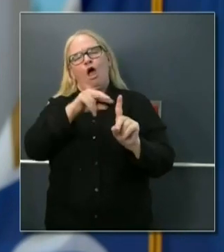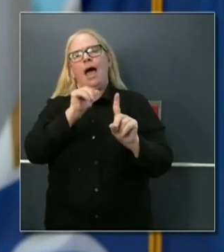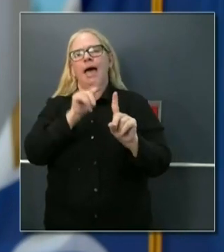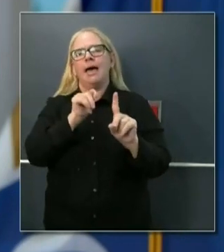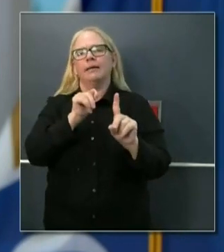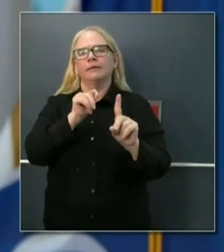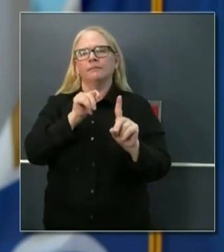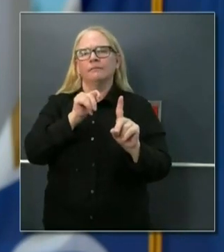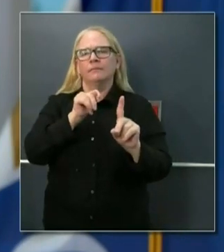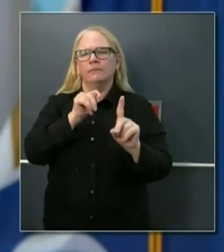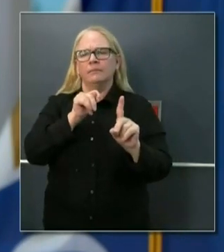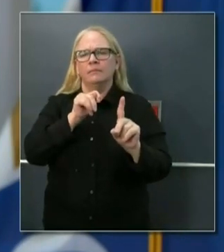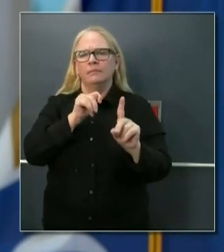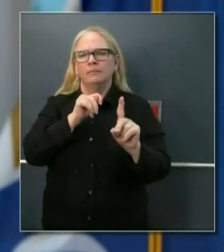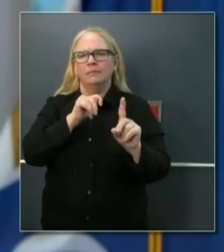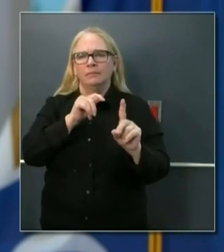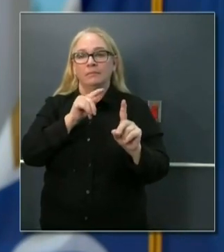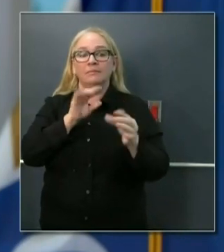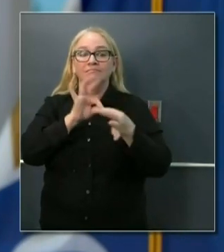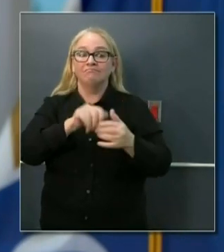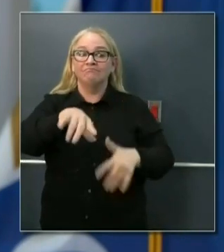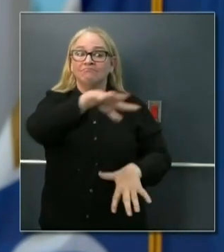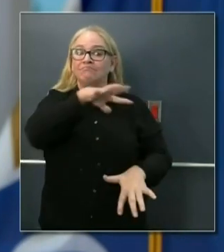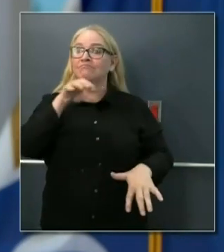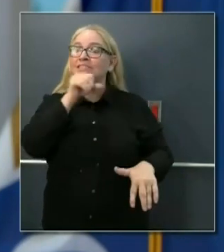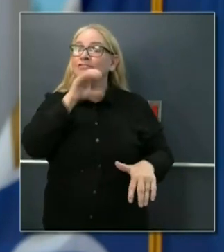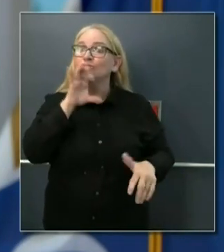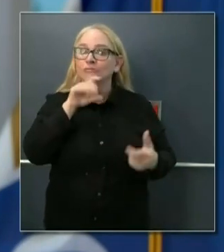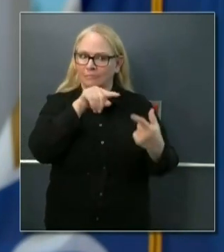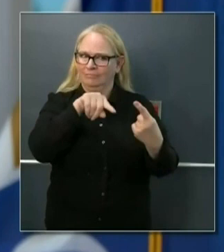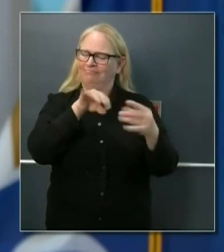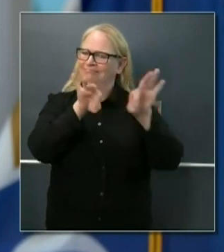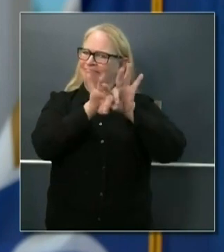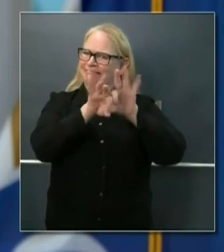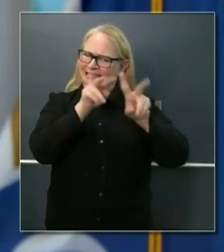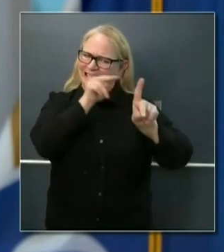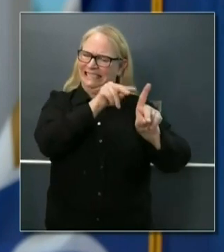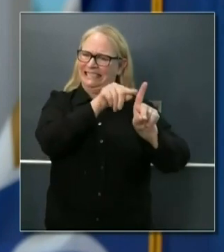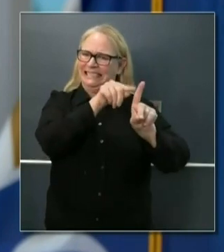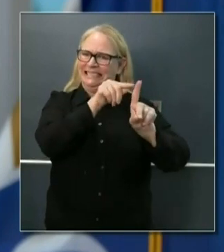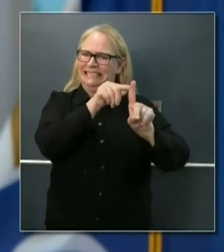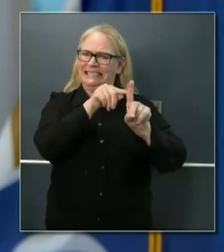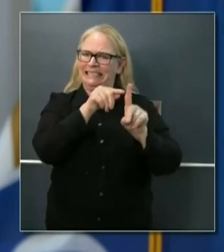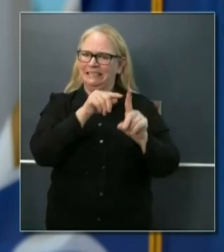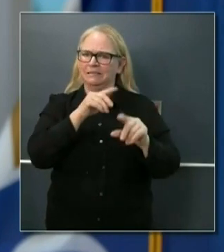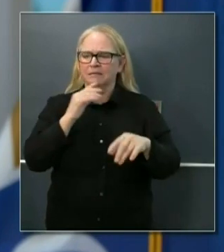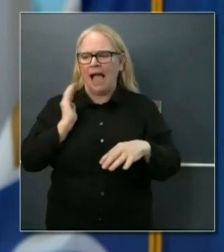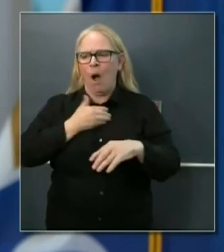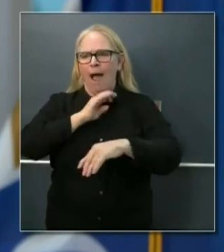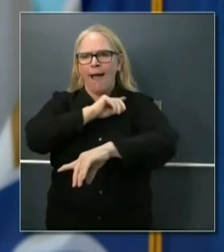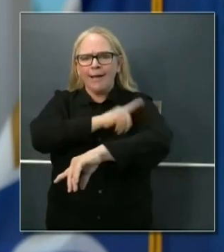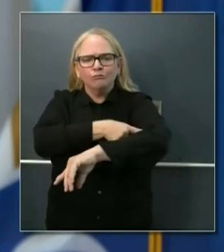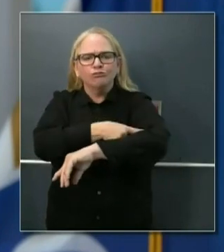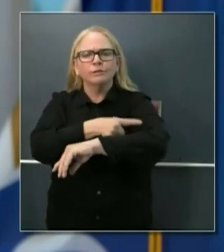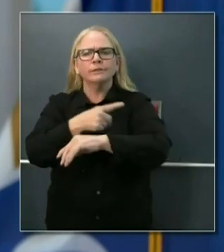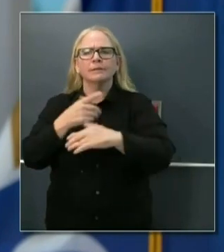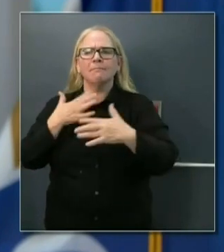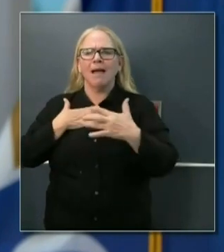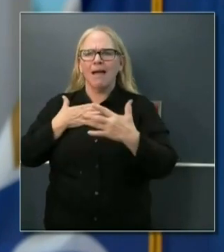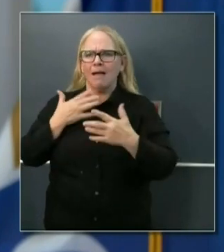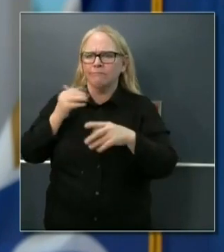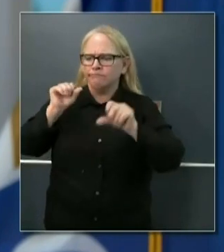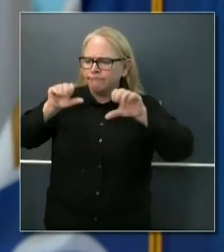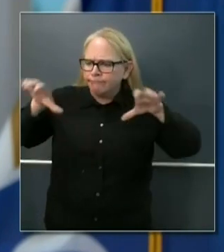our seniors will continue to be a focus of our energies and our focus of consideration